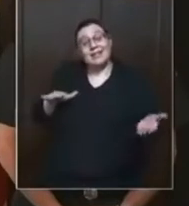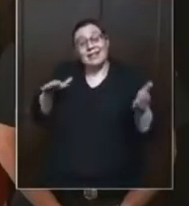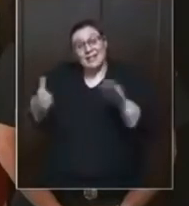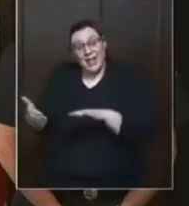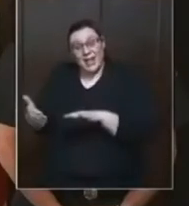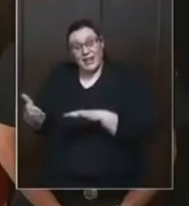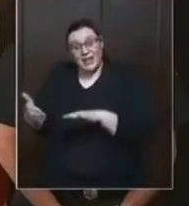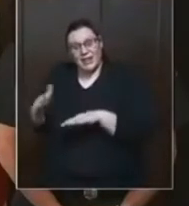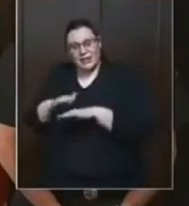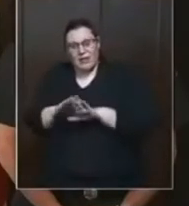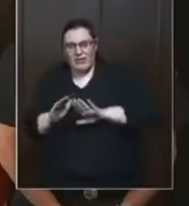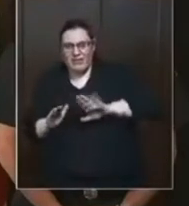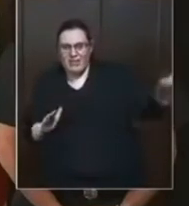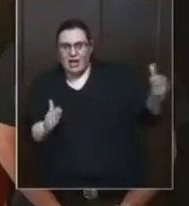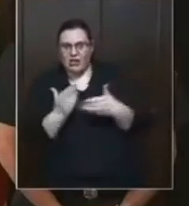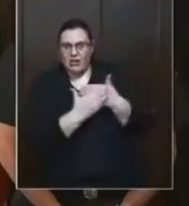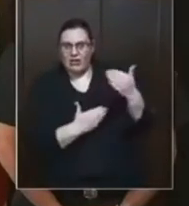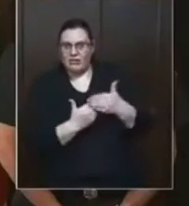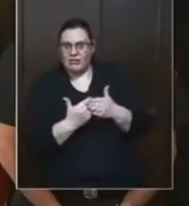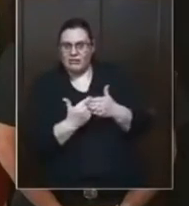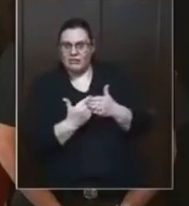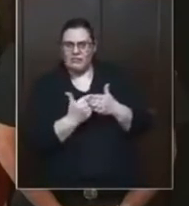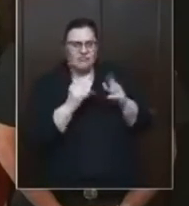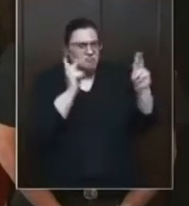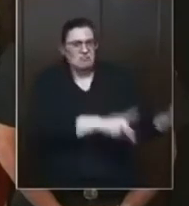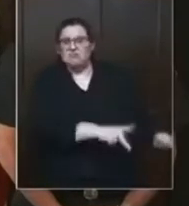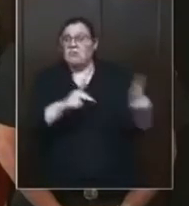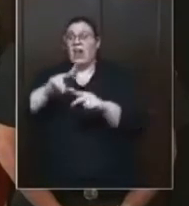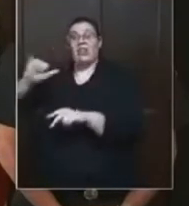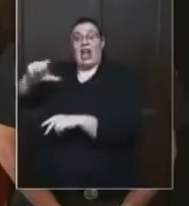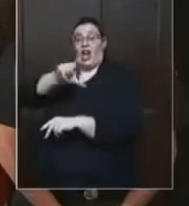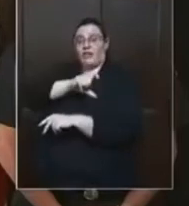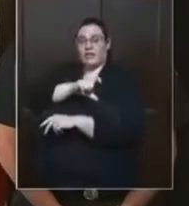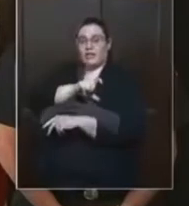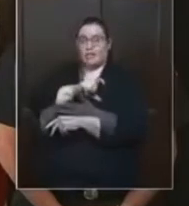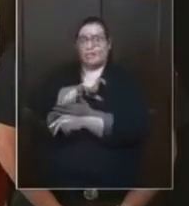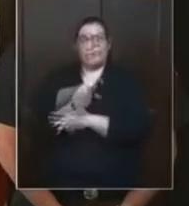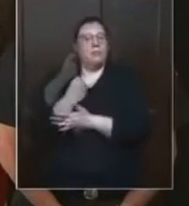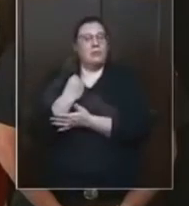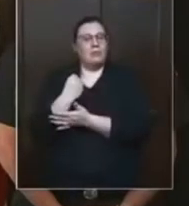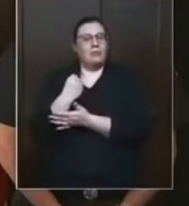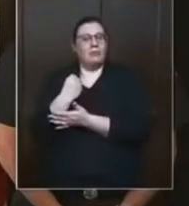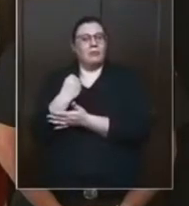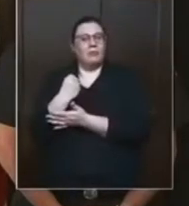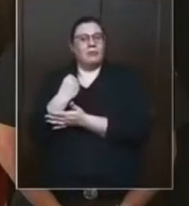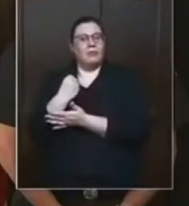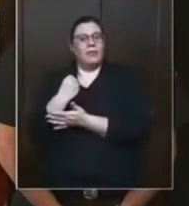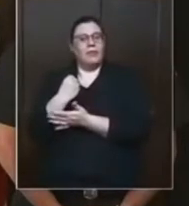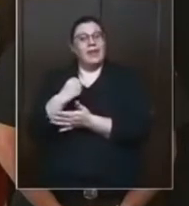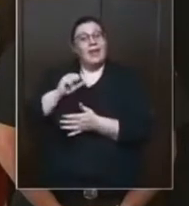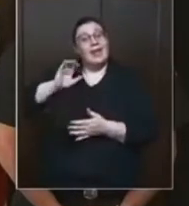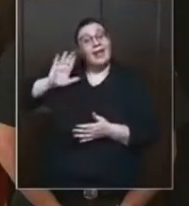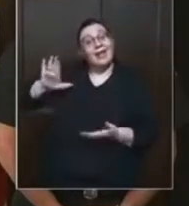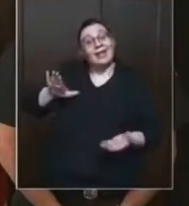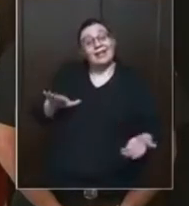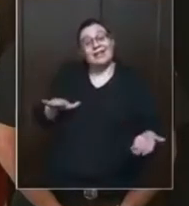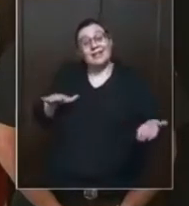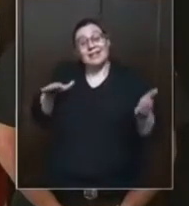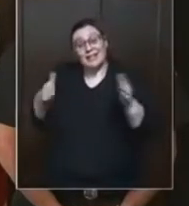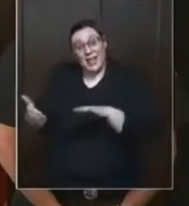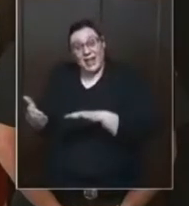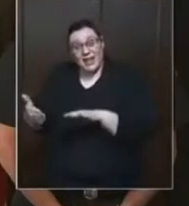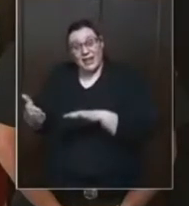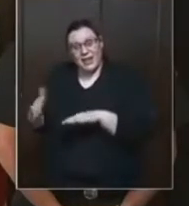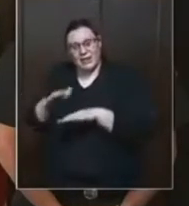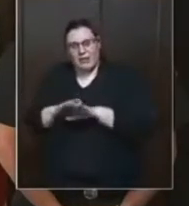He blames you. He blames the people. He blames your so-called Negroes, Latinos, and Native Americans who are the real Jews and Israelites